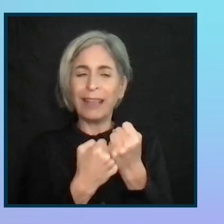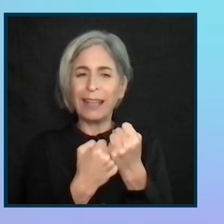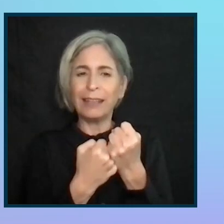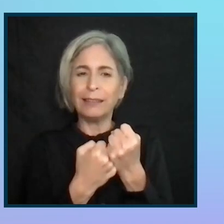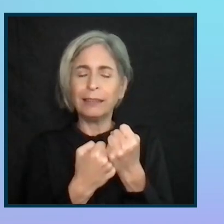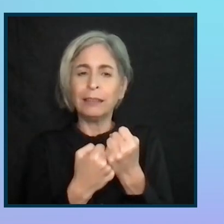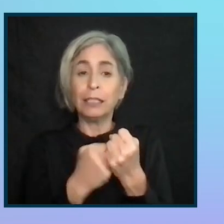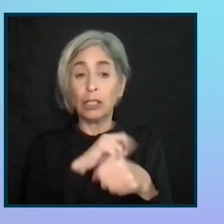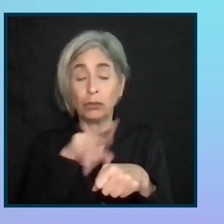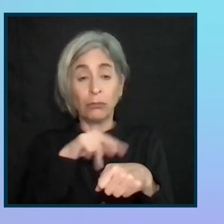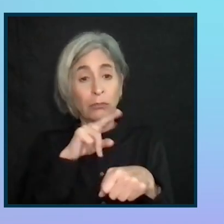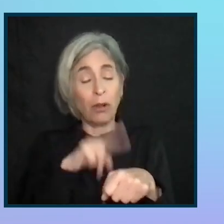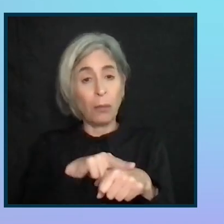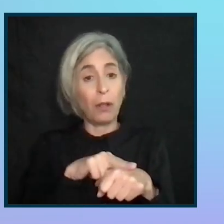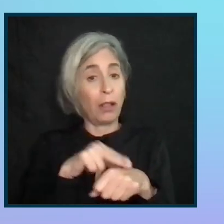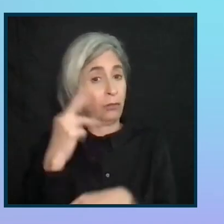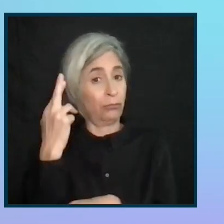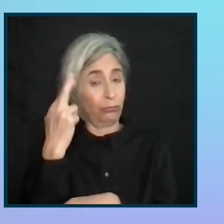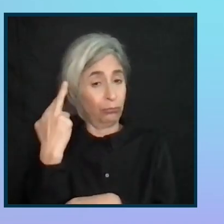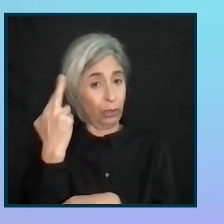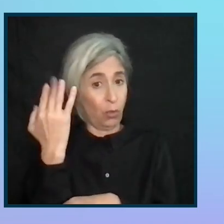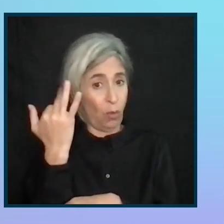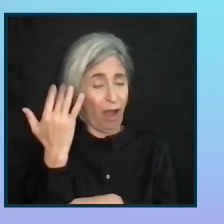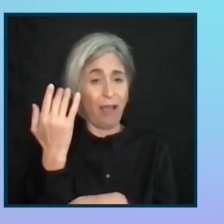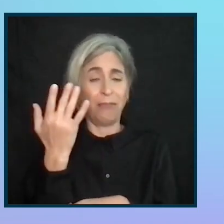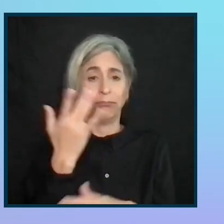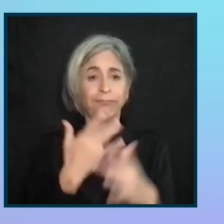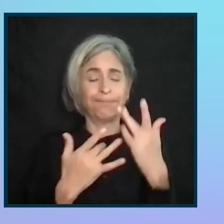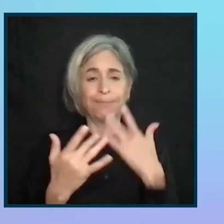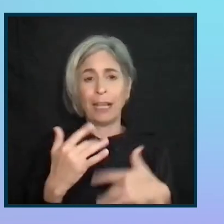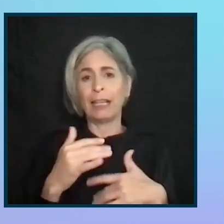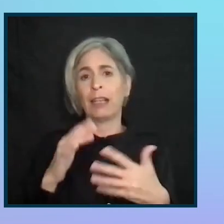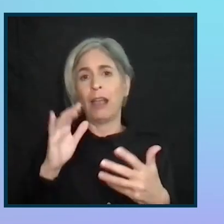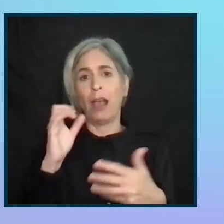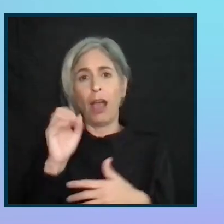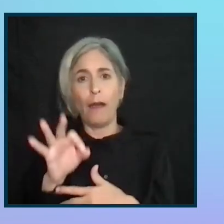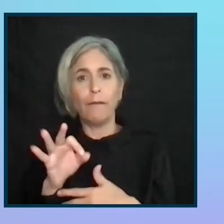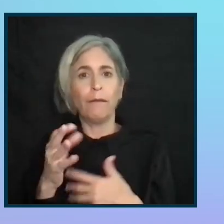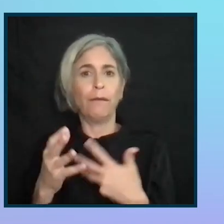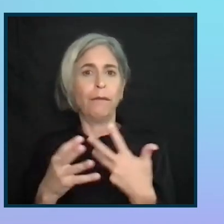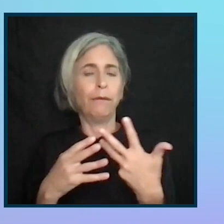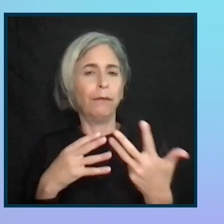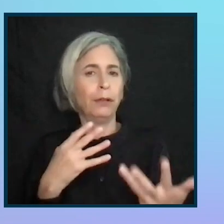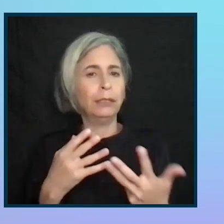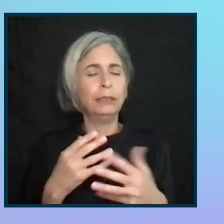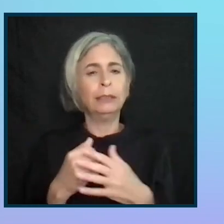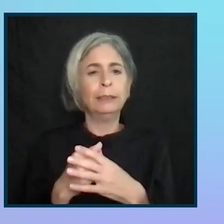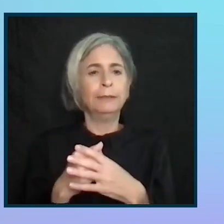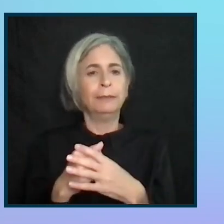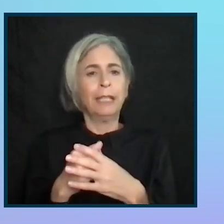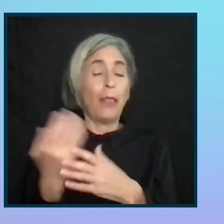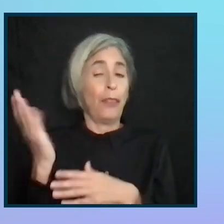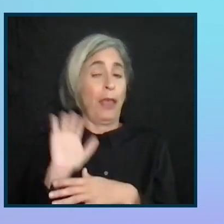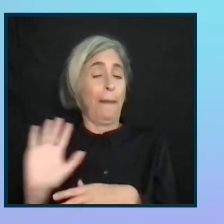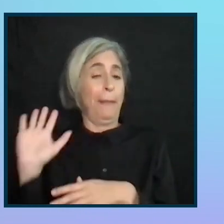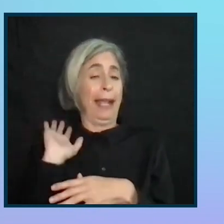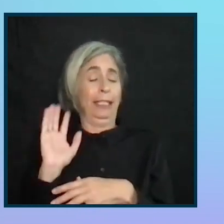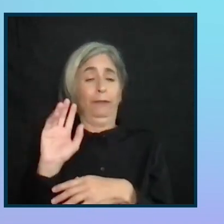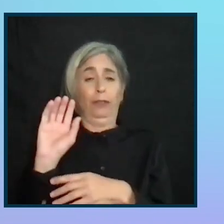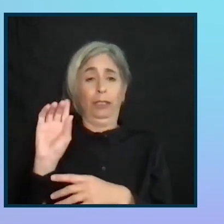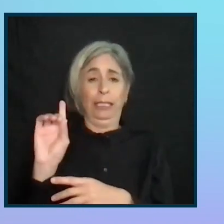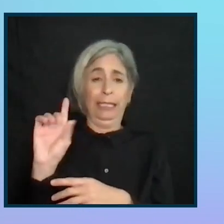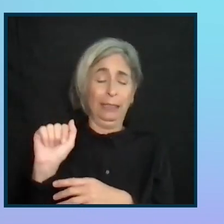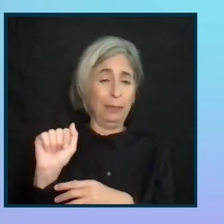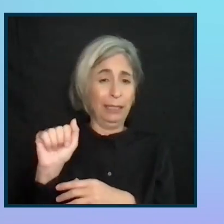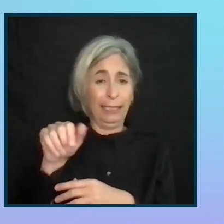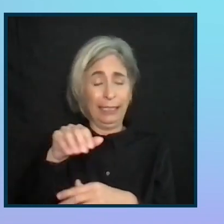So usually because of the lack of pickup in the past, people who are in that space are more